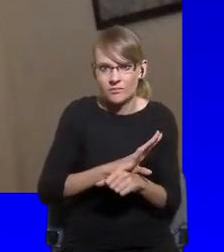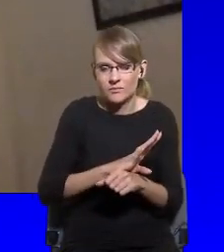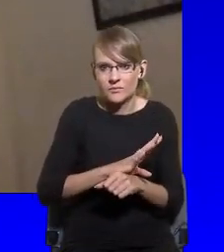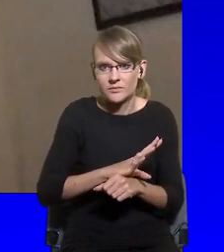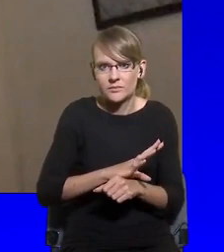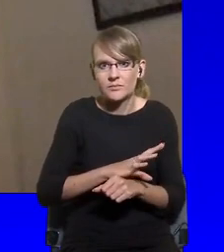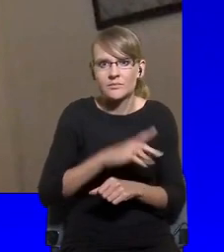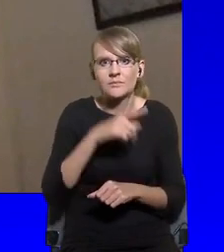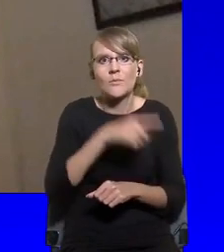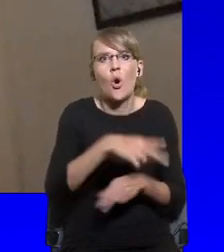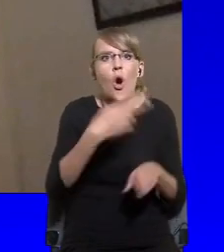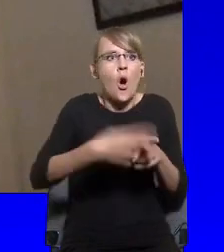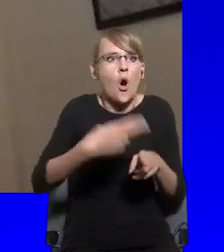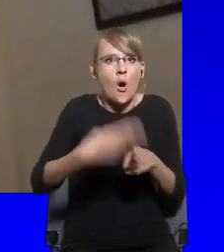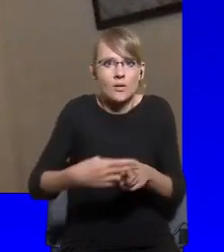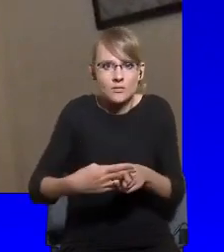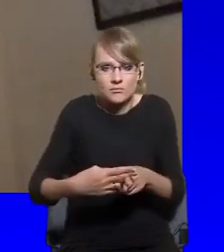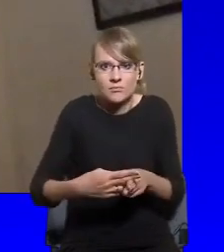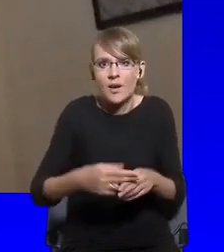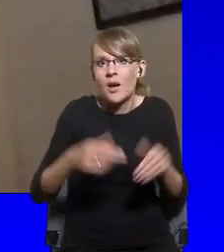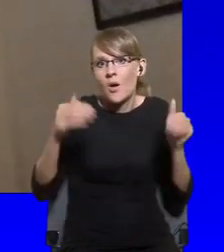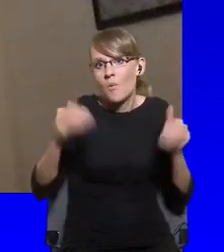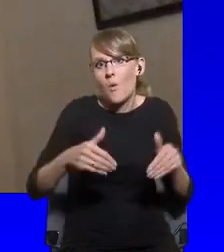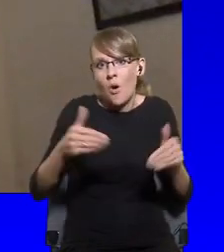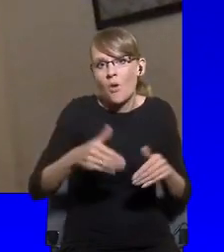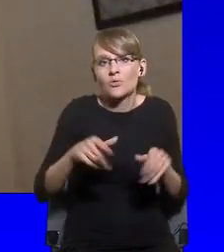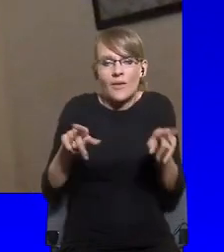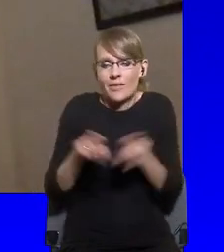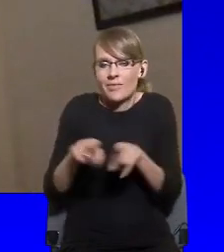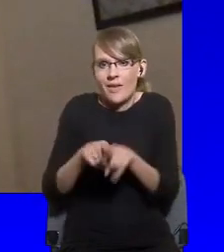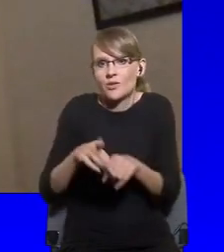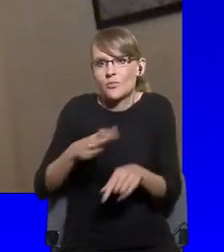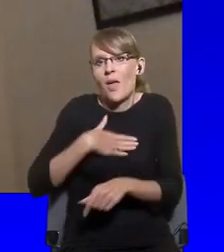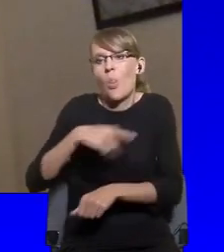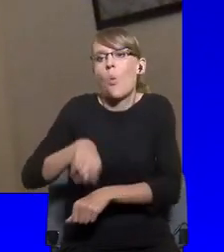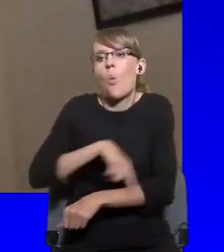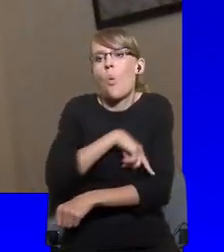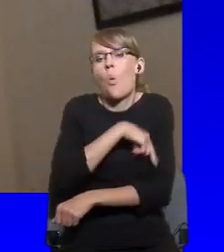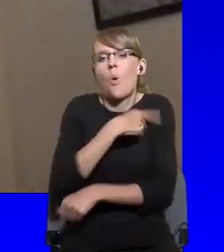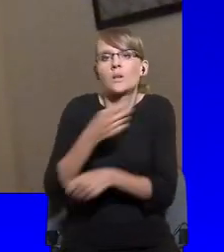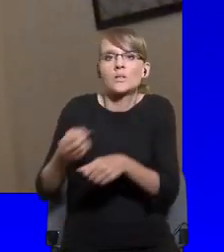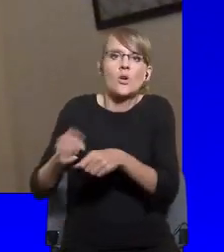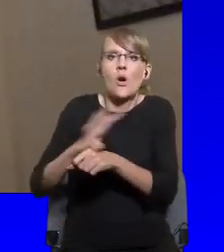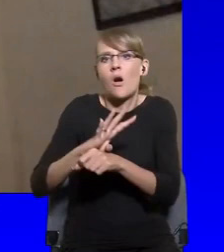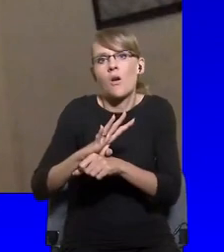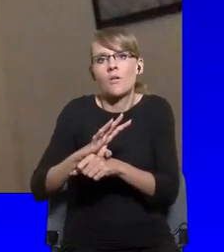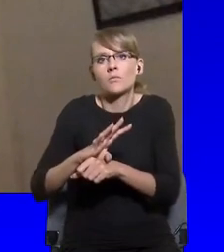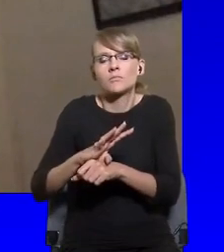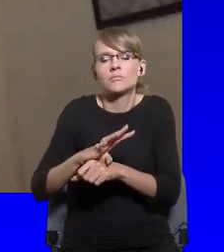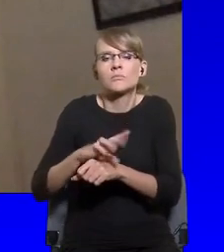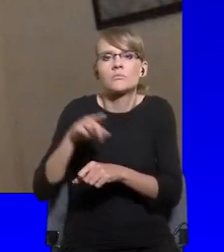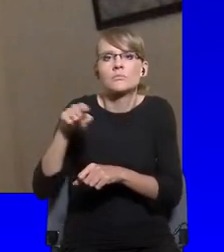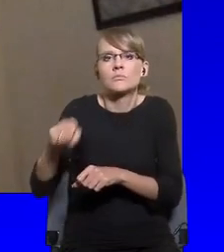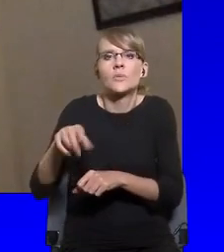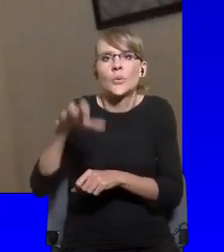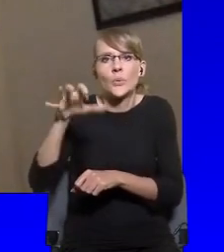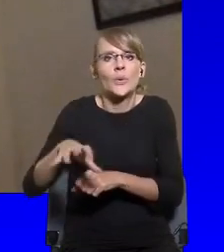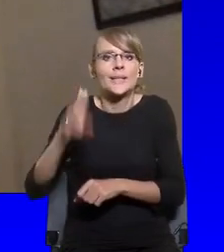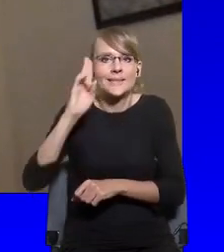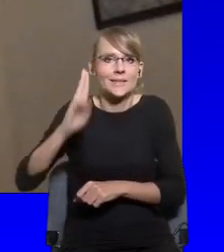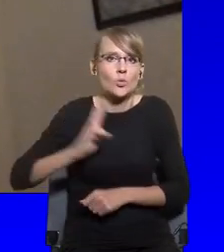there are reasons to be quite optimistic about the impact of COVID on our democratic systems,